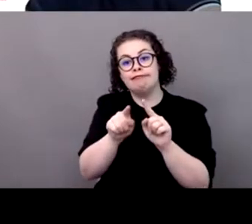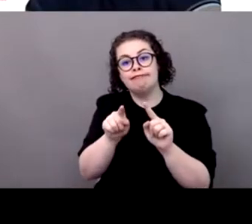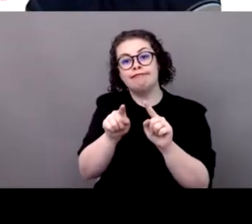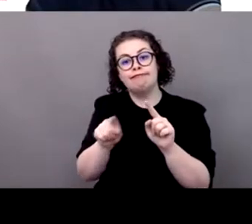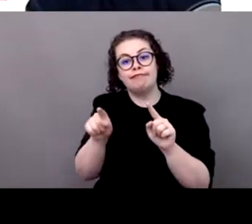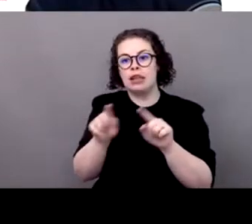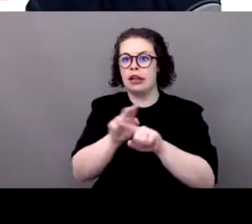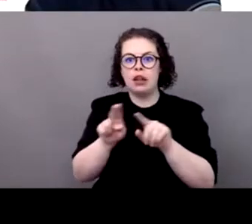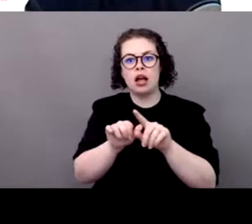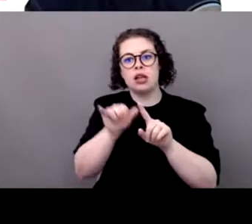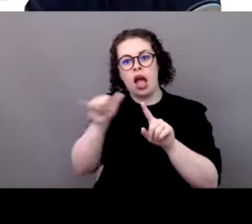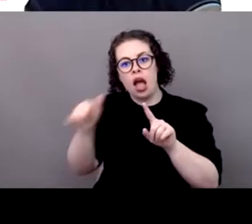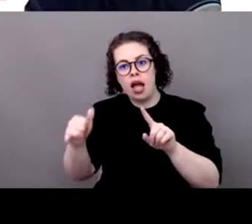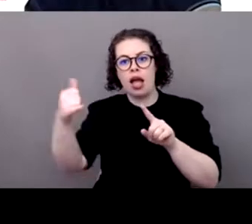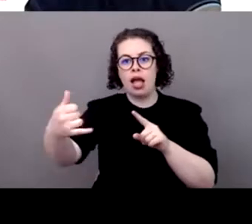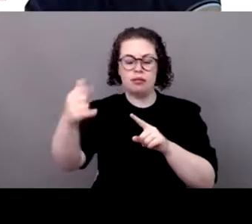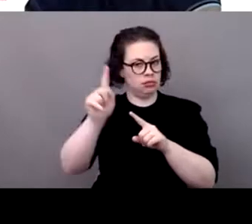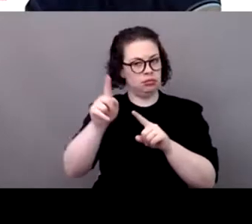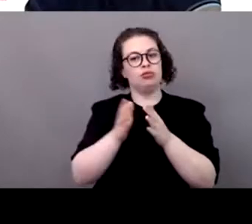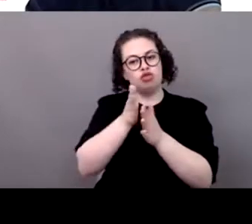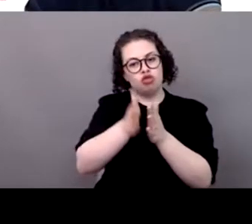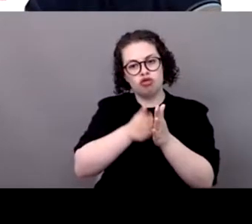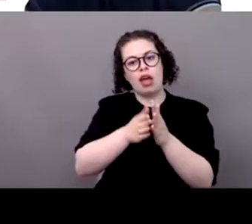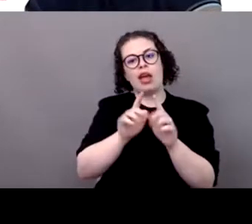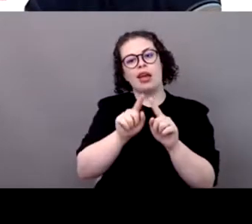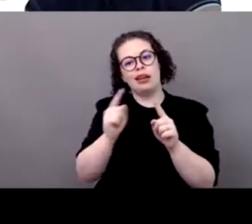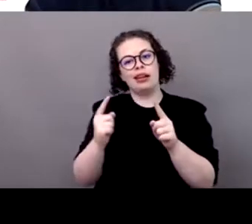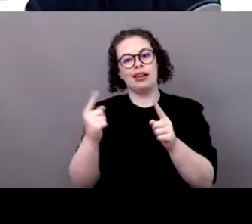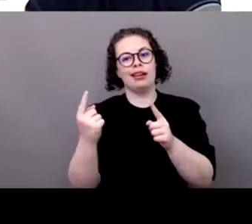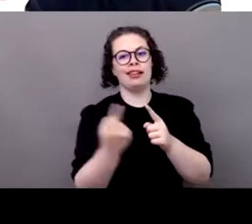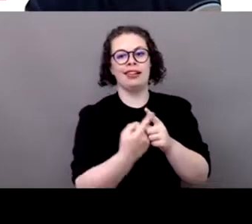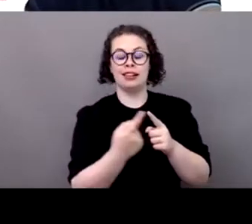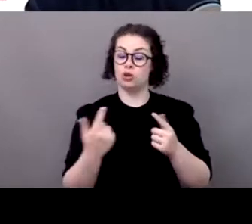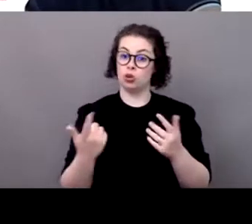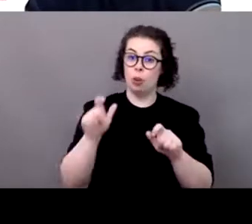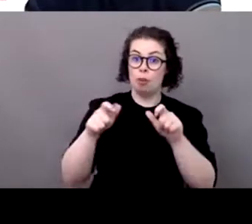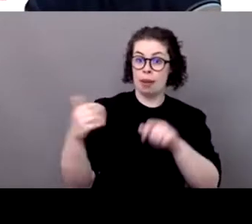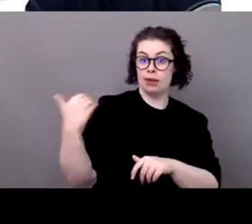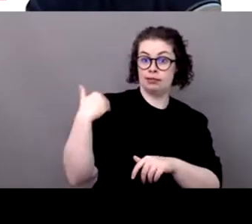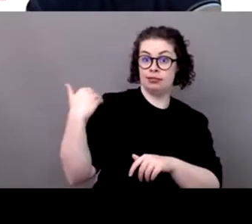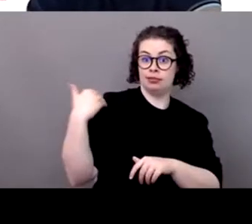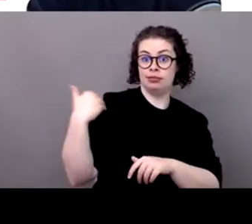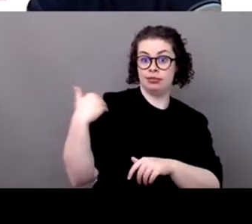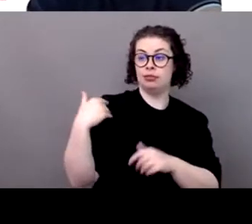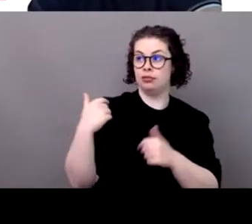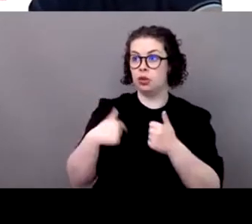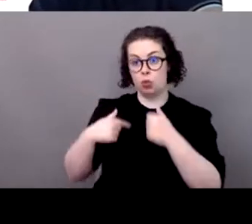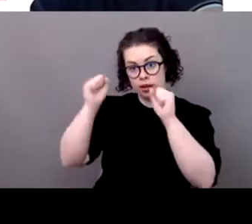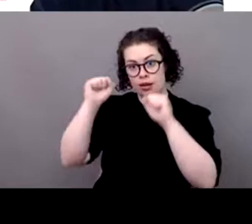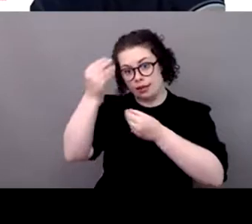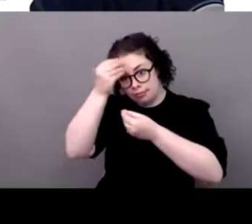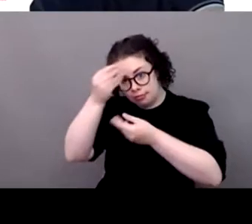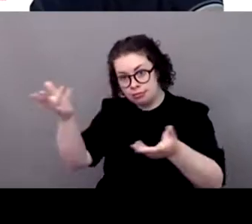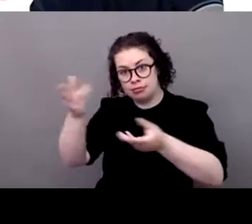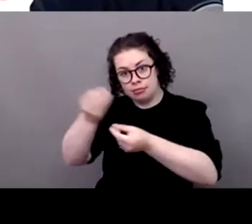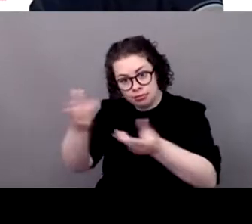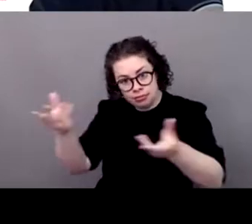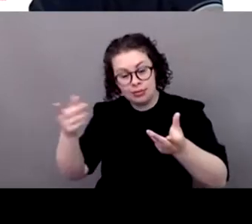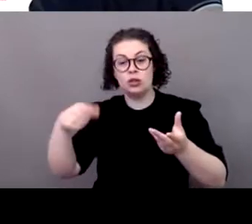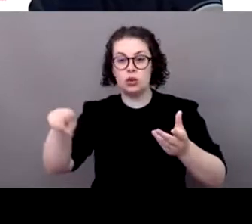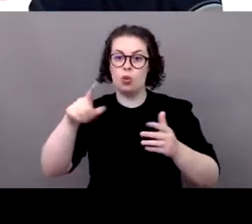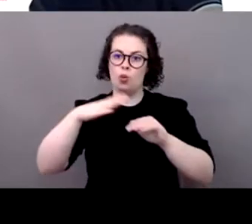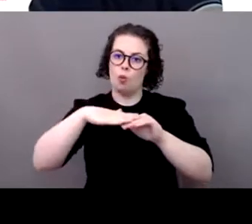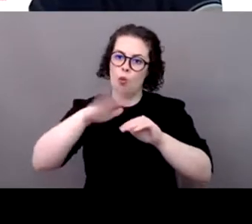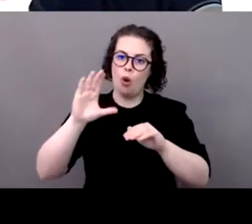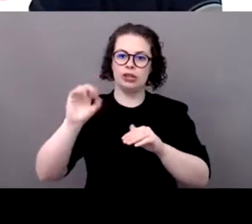scheduling makes more sense. And to also try to really encourage where possible to take the train to take low carbon forms of